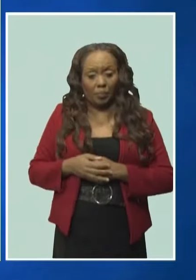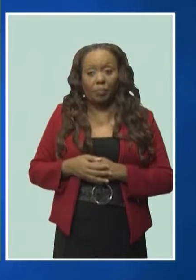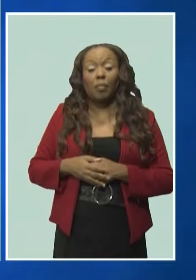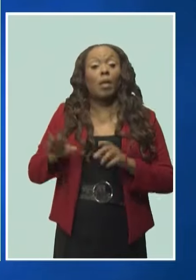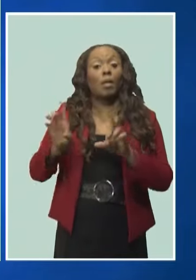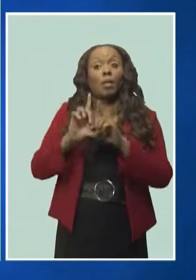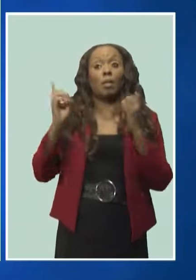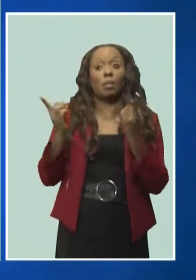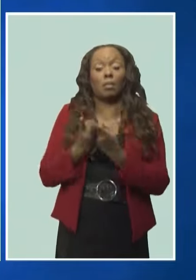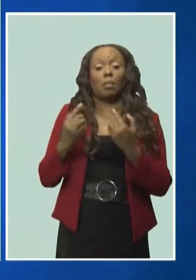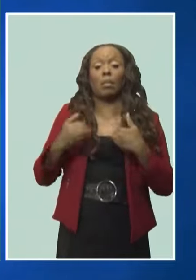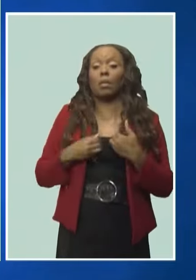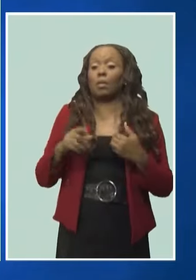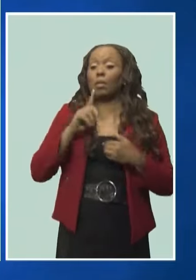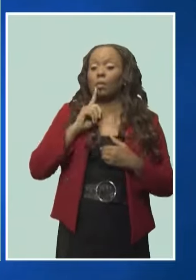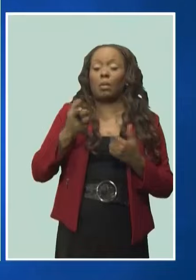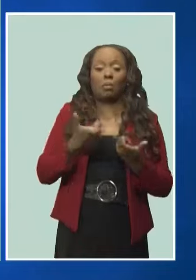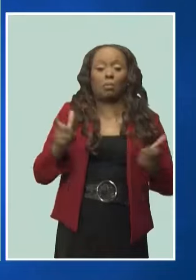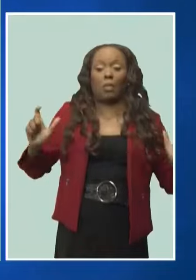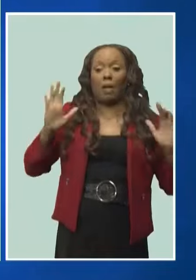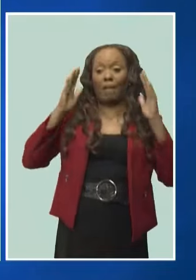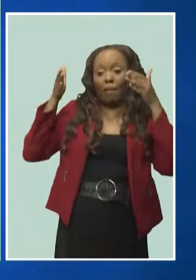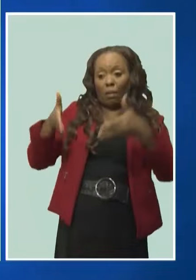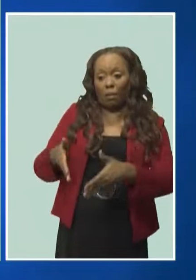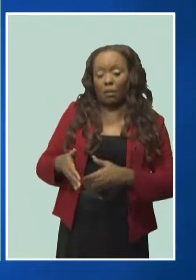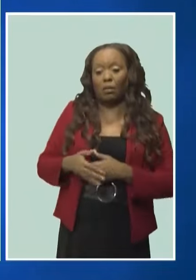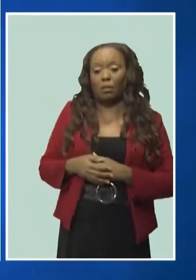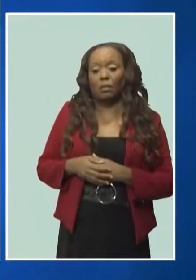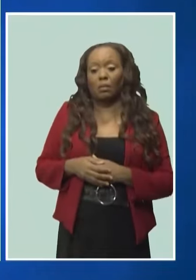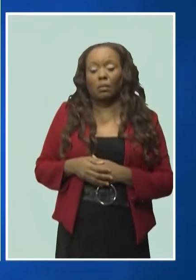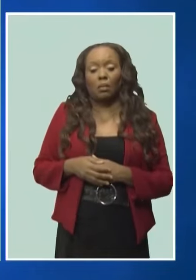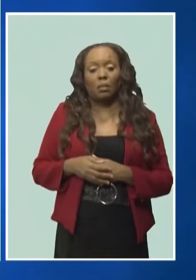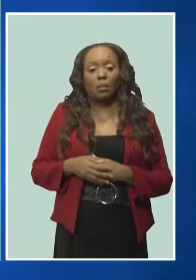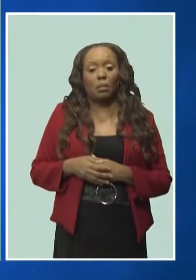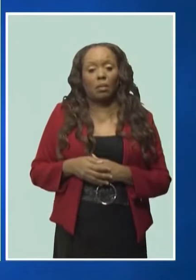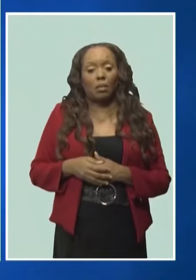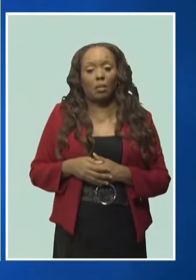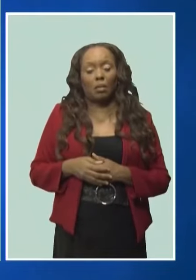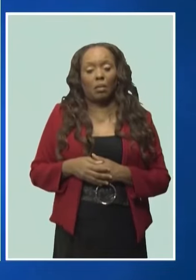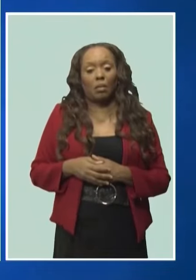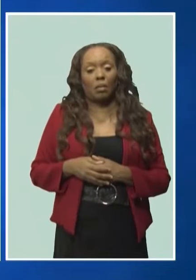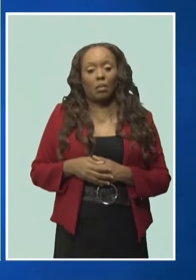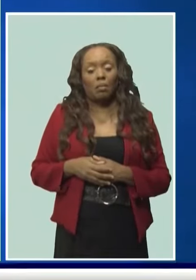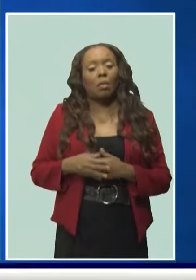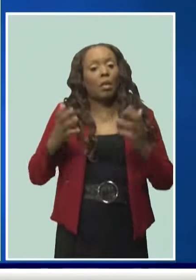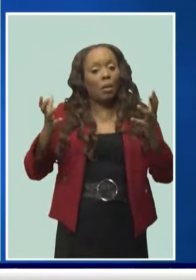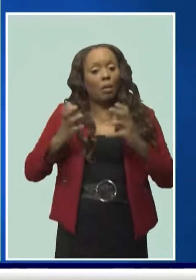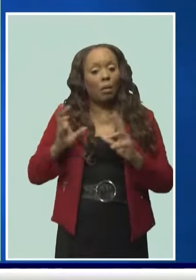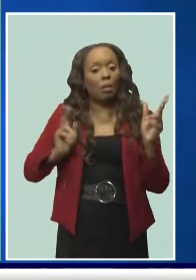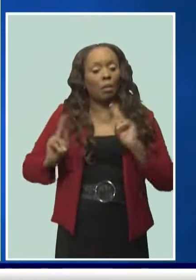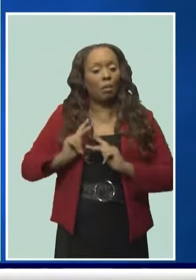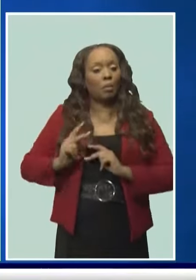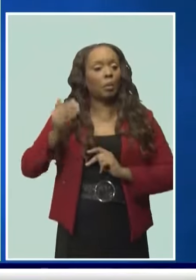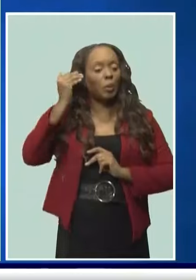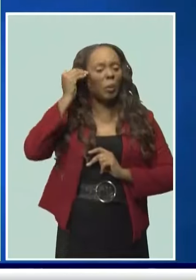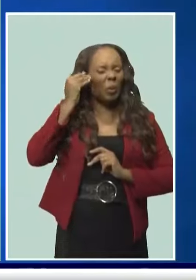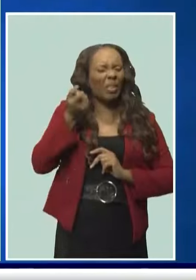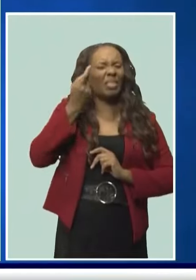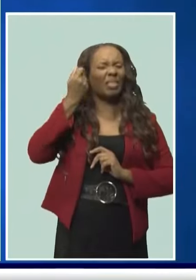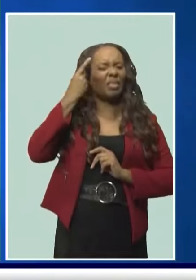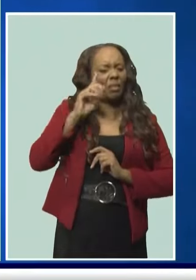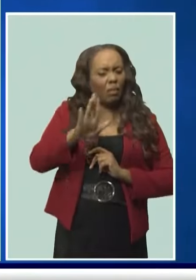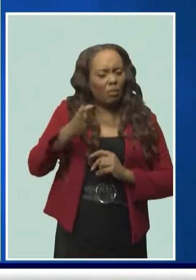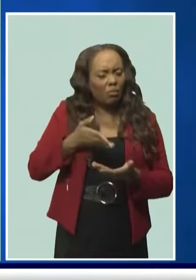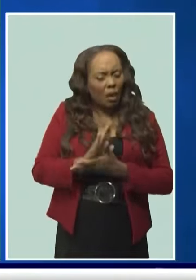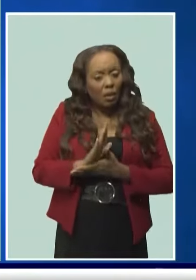department has a much wider focus. The important thing was to get consumers to recognize their rights, know their rights, but also recognize